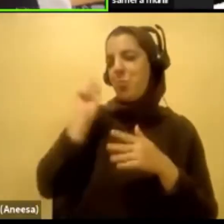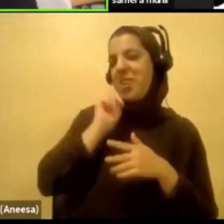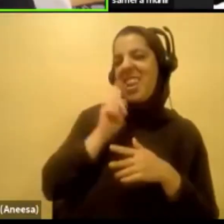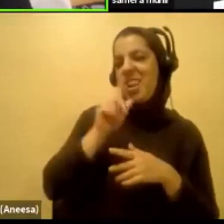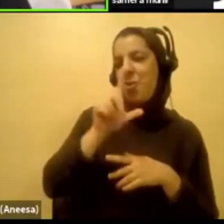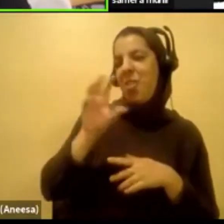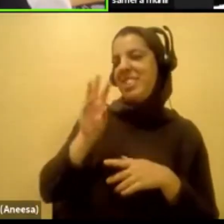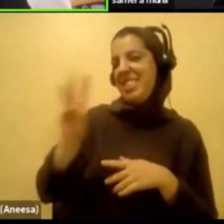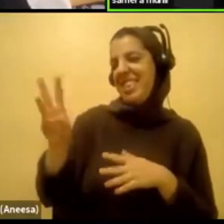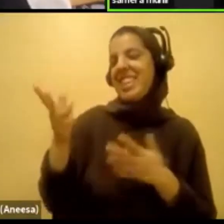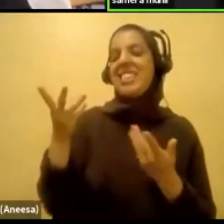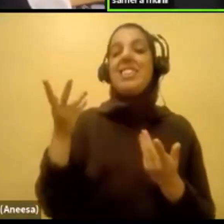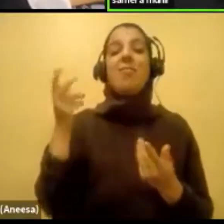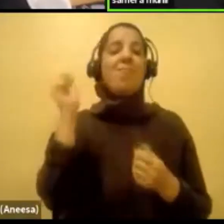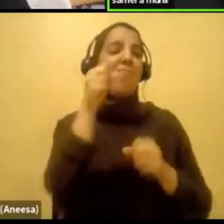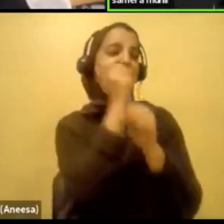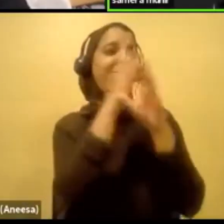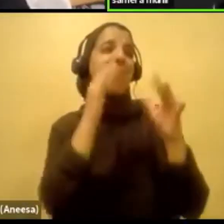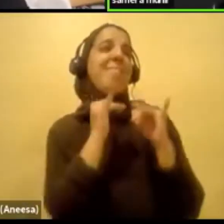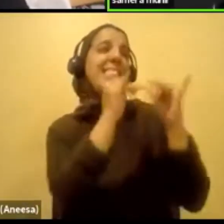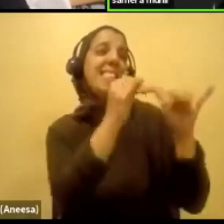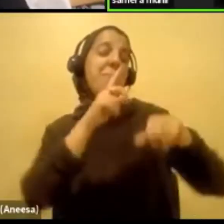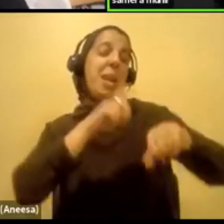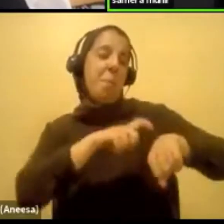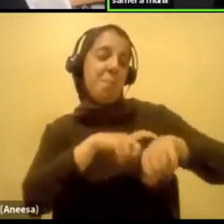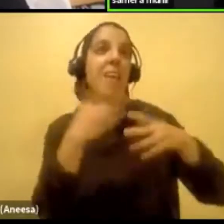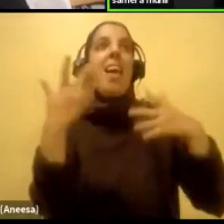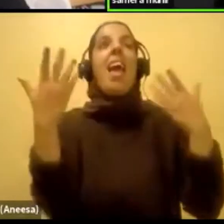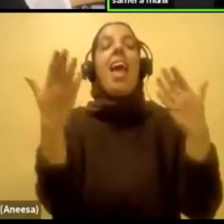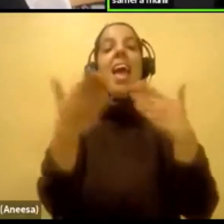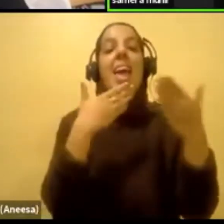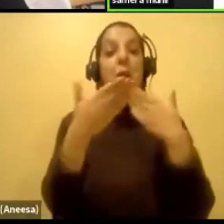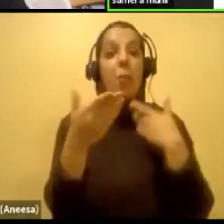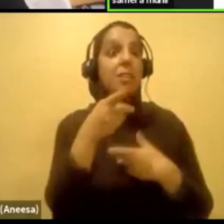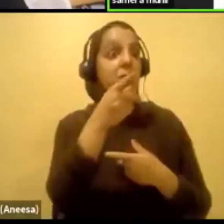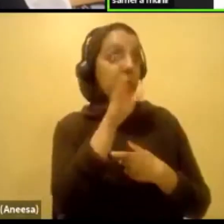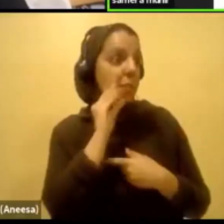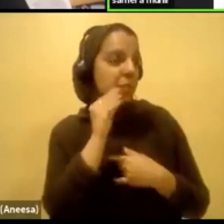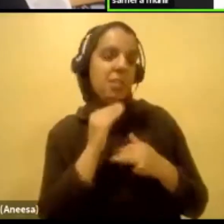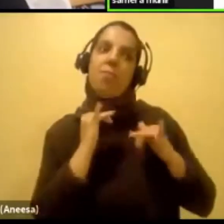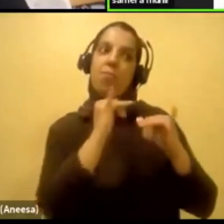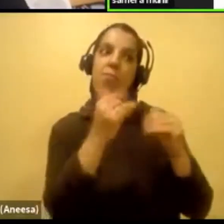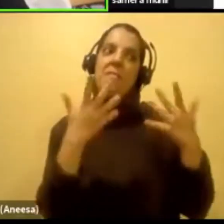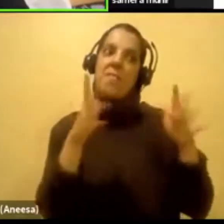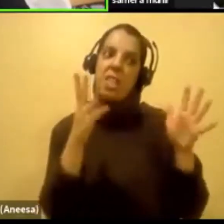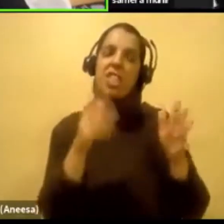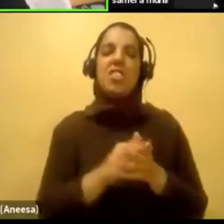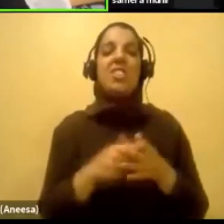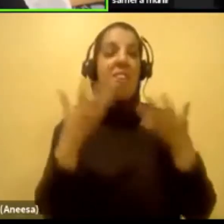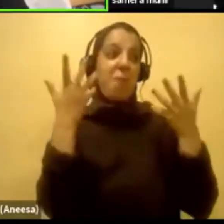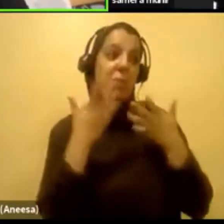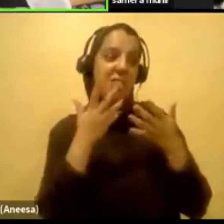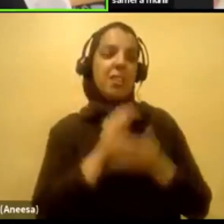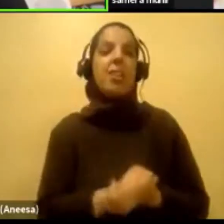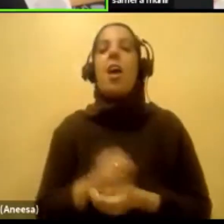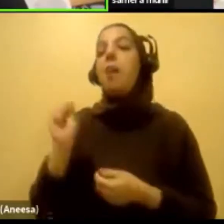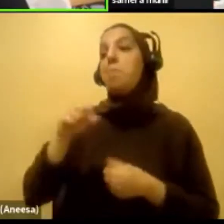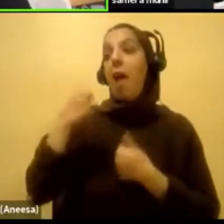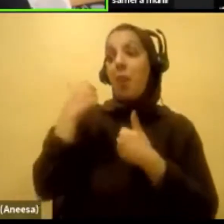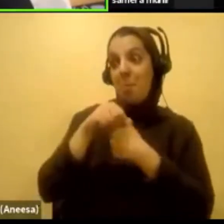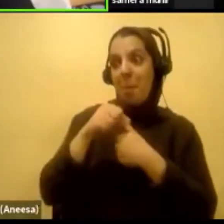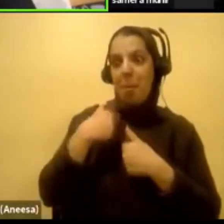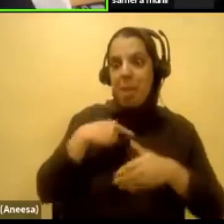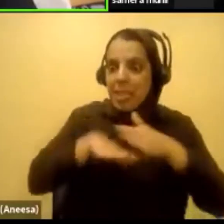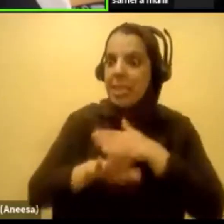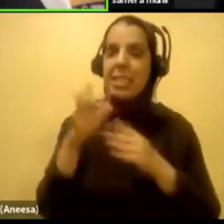Yeah, we'll just, we'll just imagine at the same time. But yeah, so I've experienced that as well. So that's really unfortunate. I remember, you know, being thrown in and it was